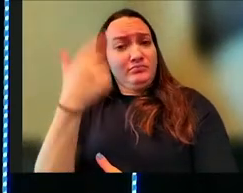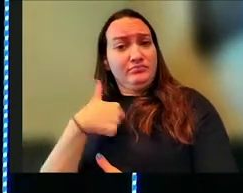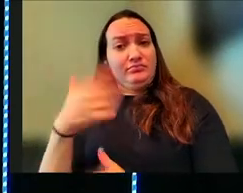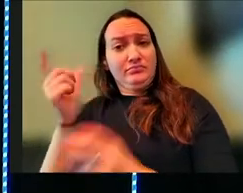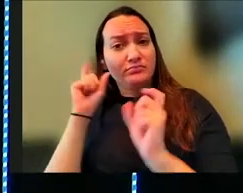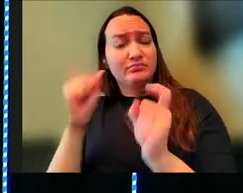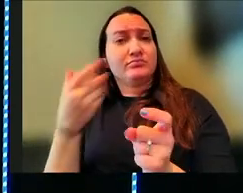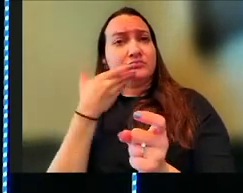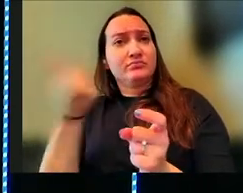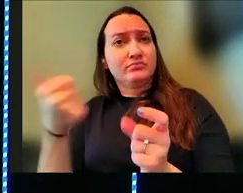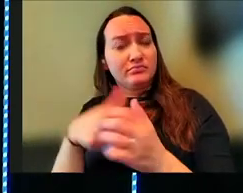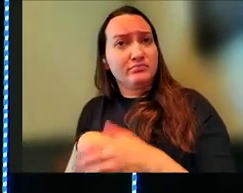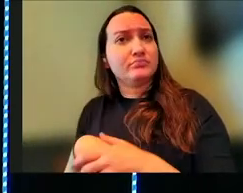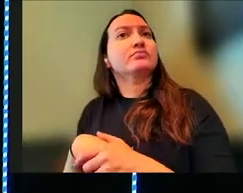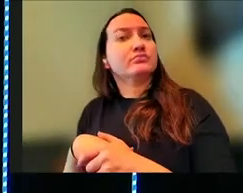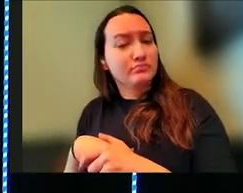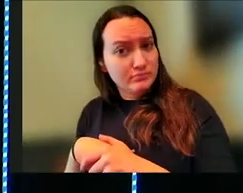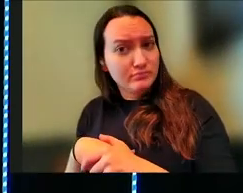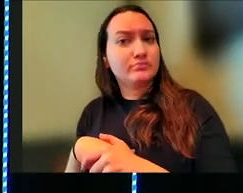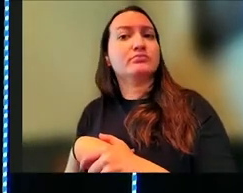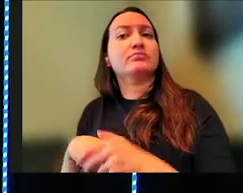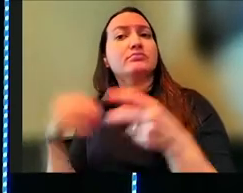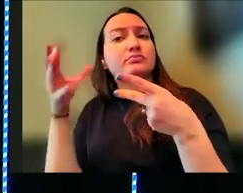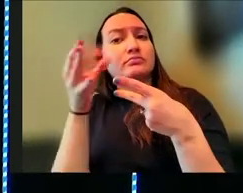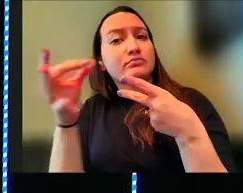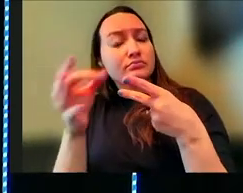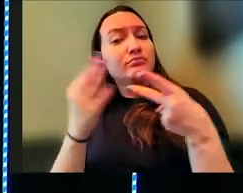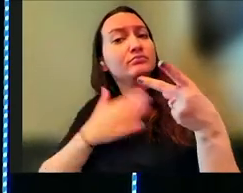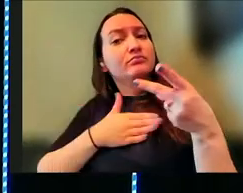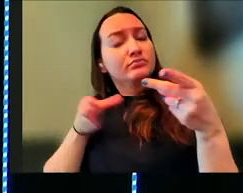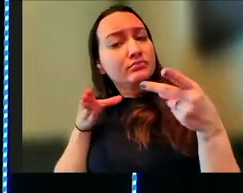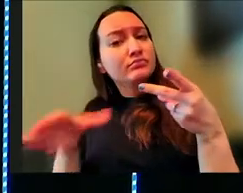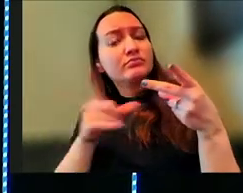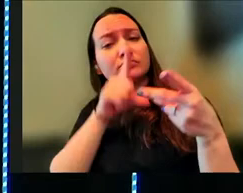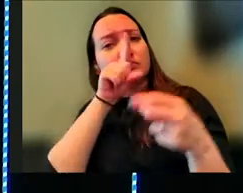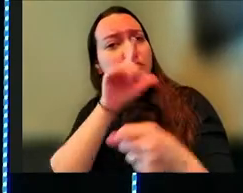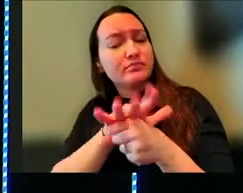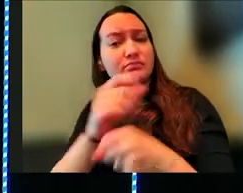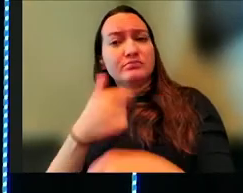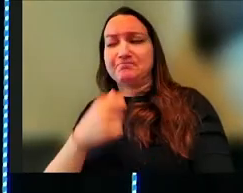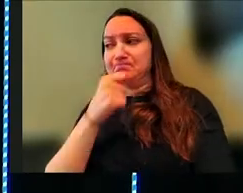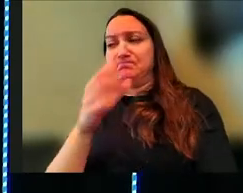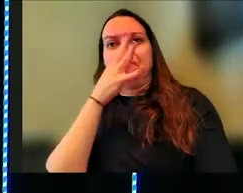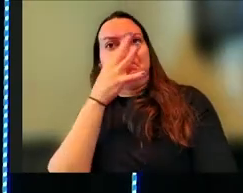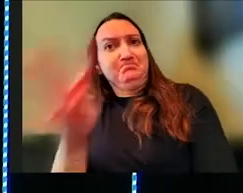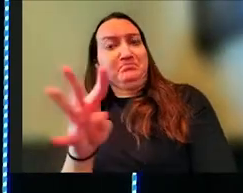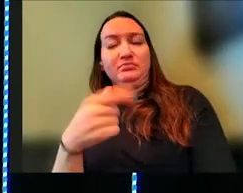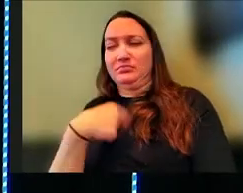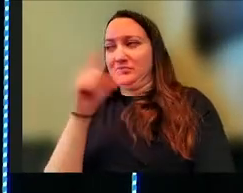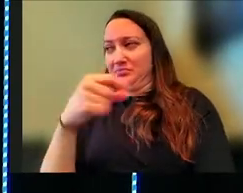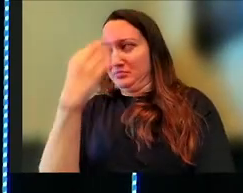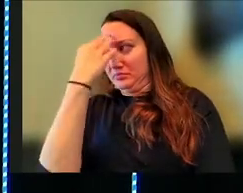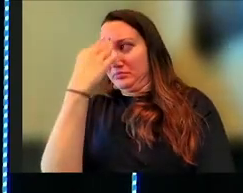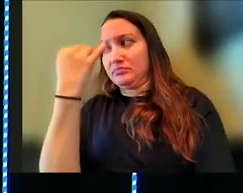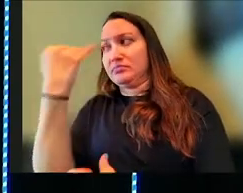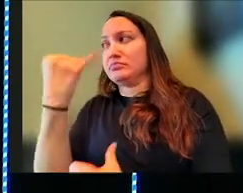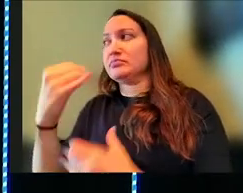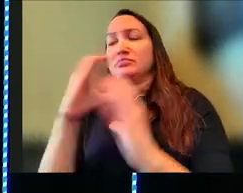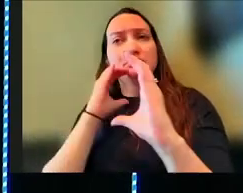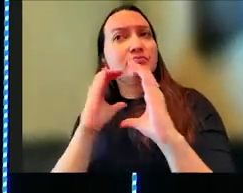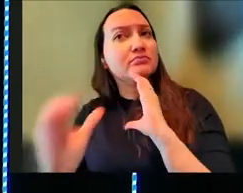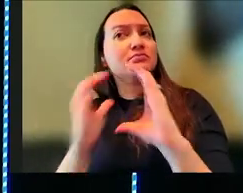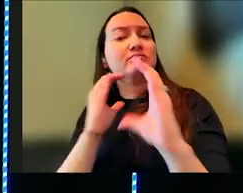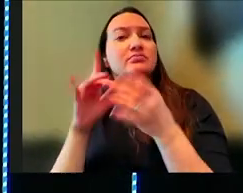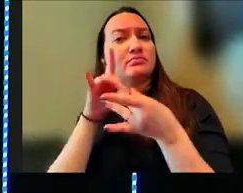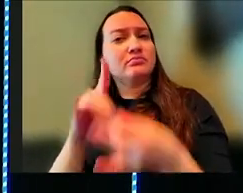what's best. So choose my way, and I promise I will not turn you away. I just, I think we need to know that today and be a reminder that in this conversation of wisdom,